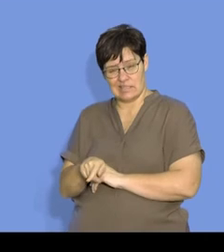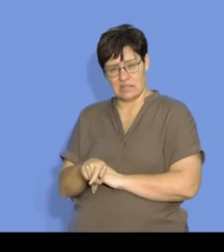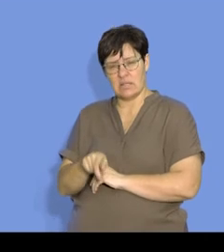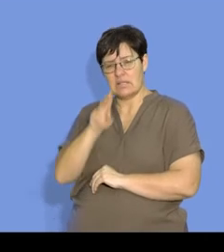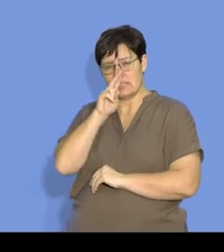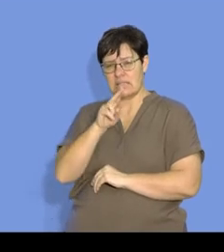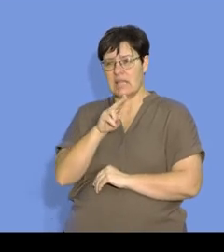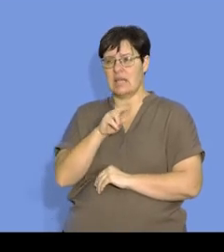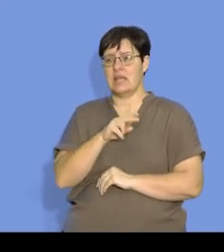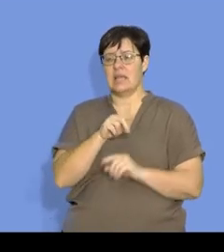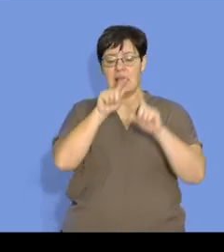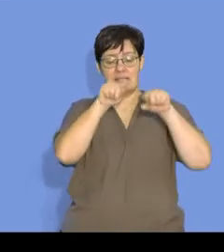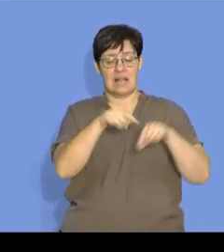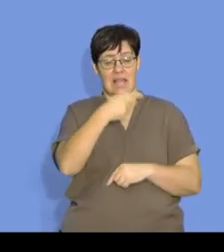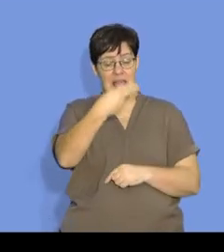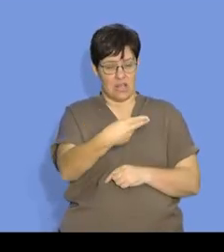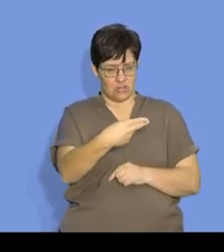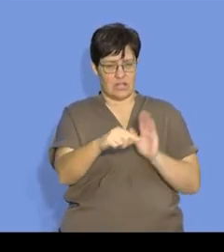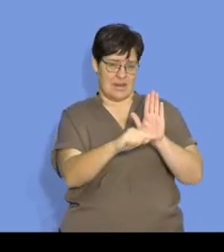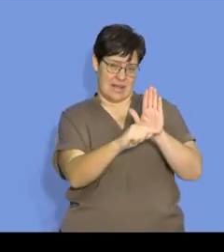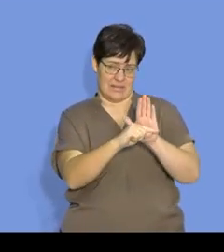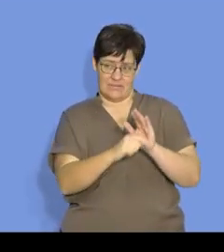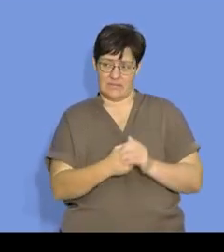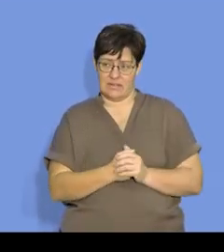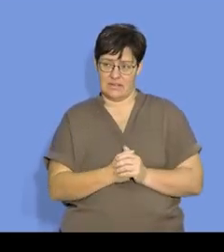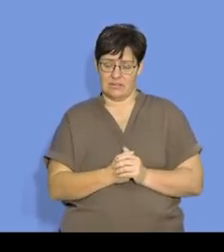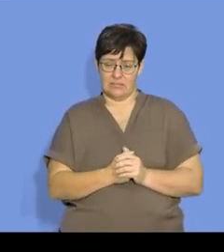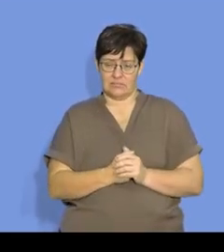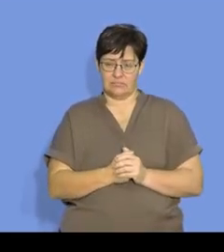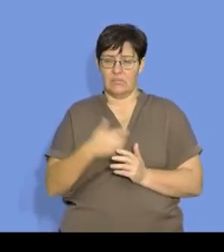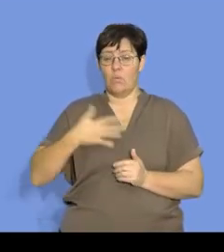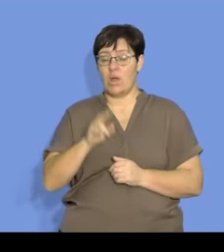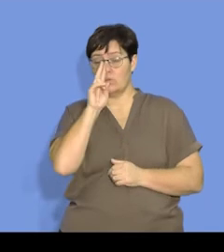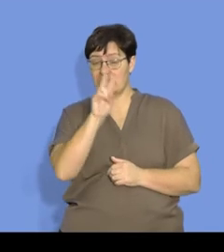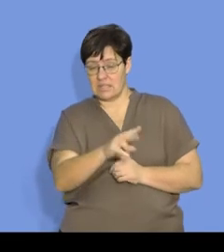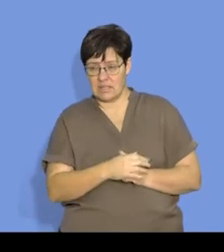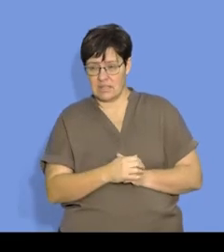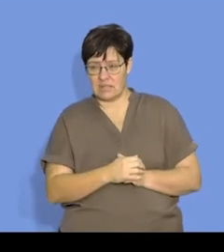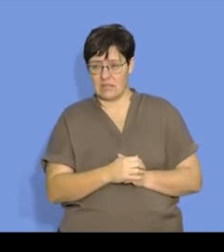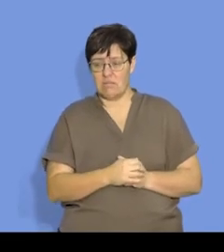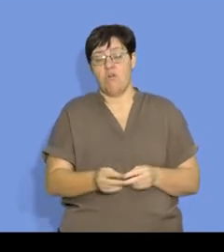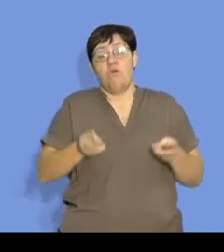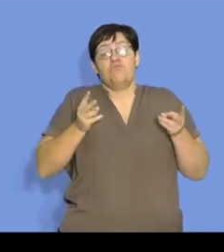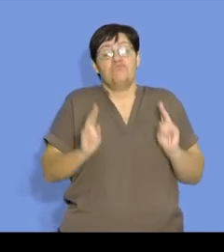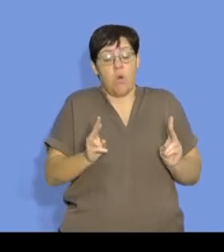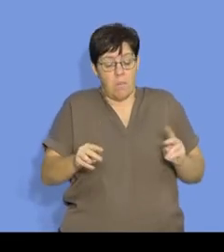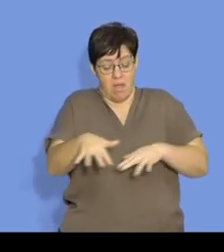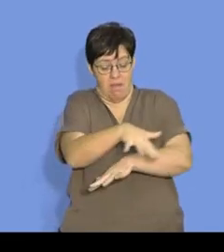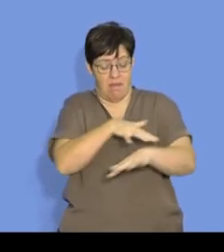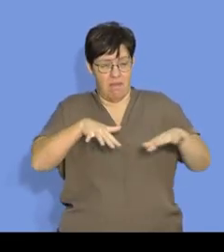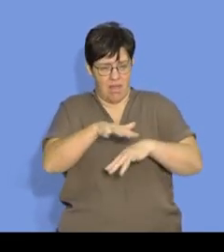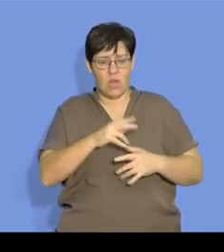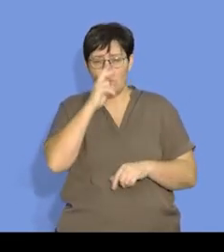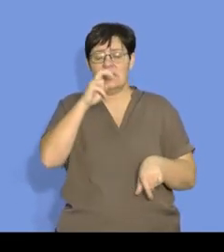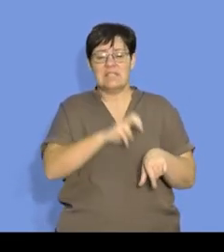we can see that our delta H is negative. So what I want us to see is, under normal